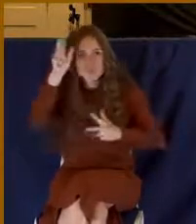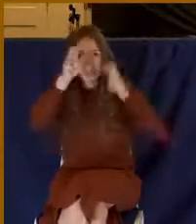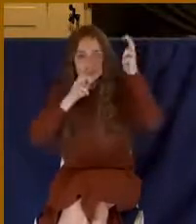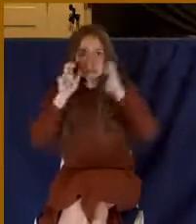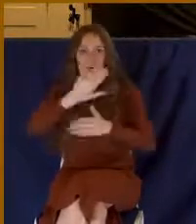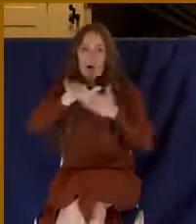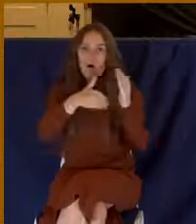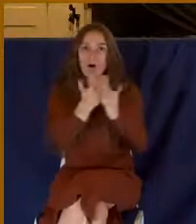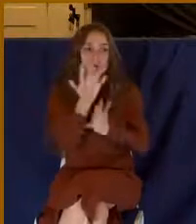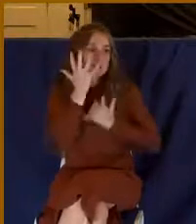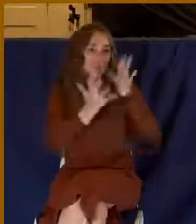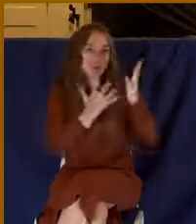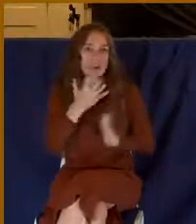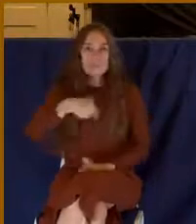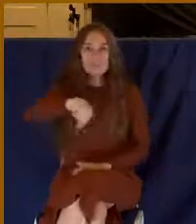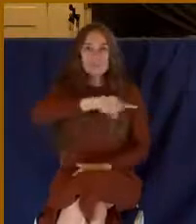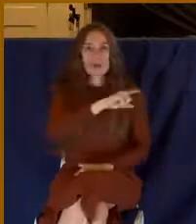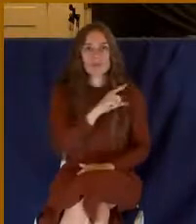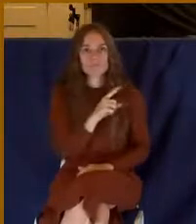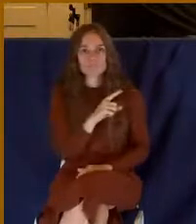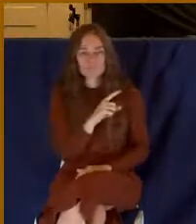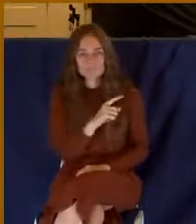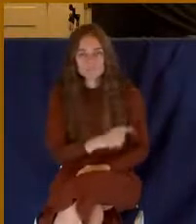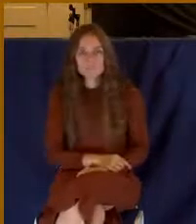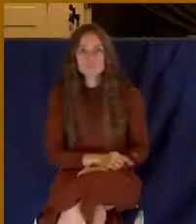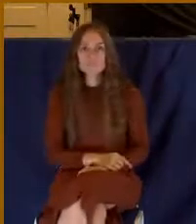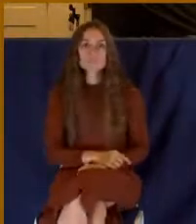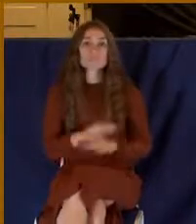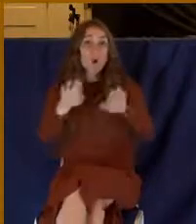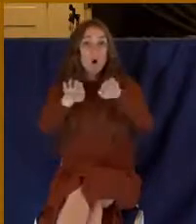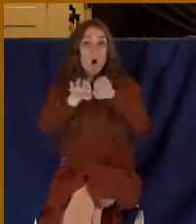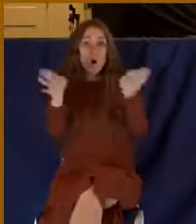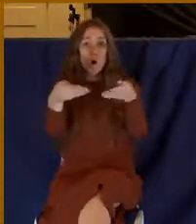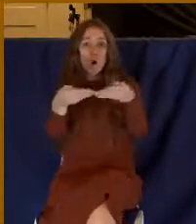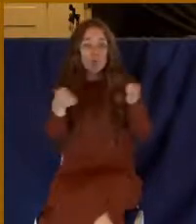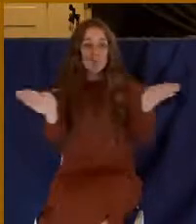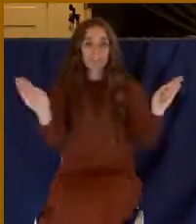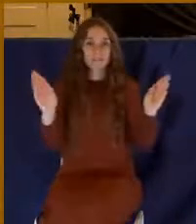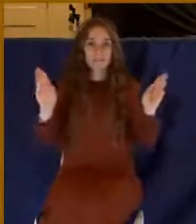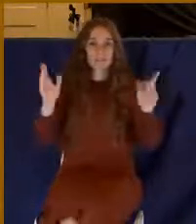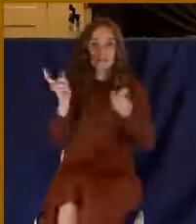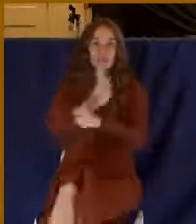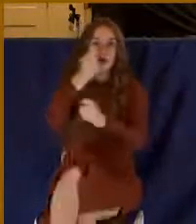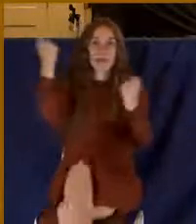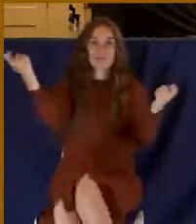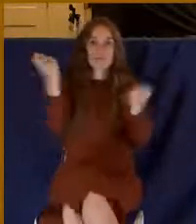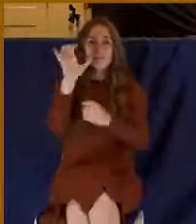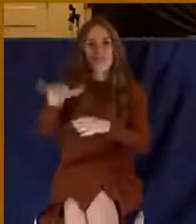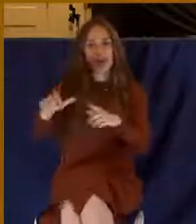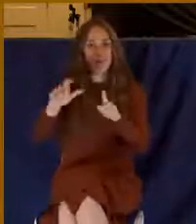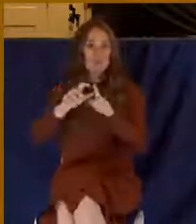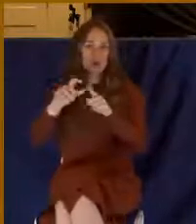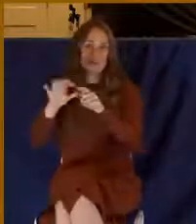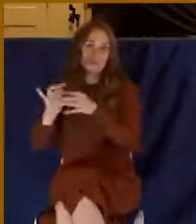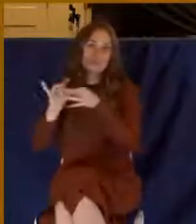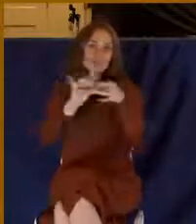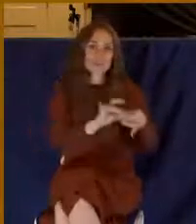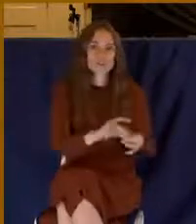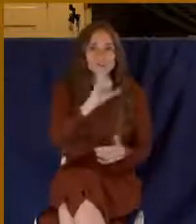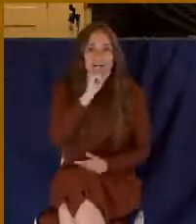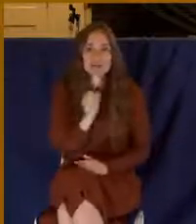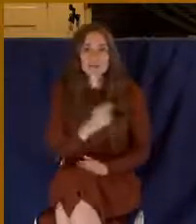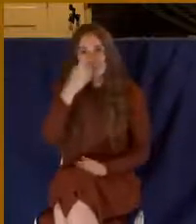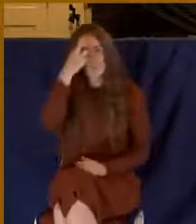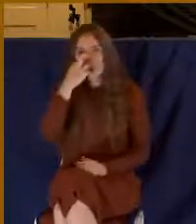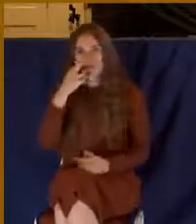Openly triumphing. Look at the word triumphing. That is a word that refers to the ancient Roman triumph. Did you know that in the Romans when they had